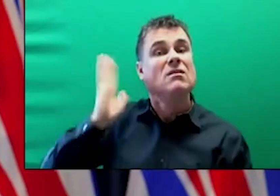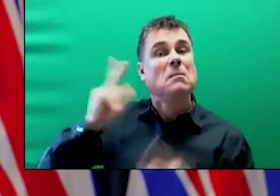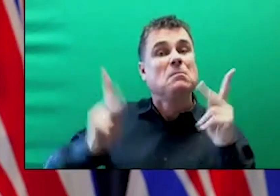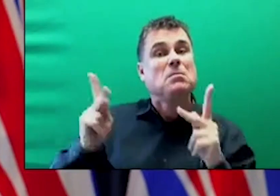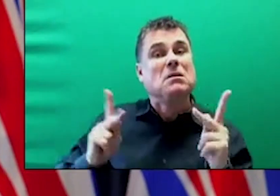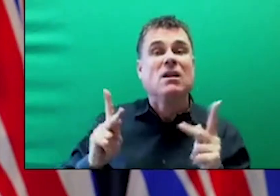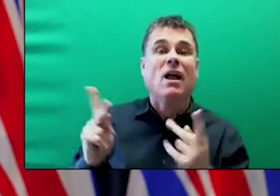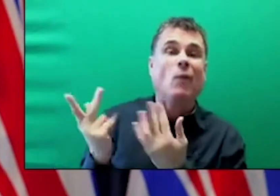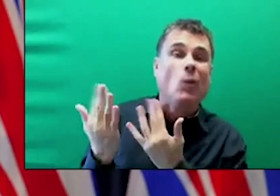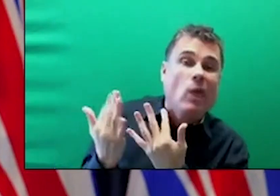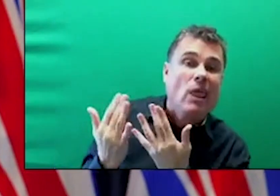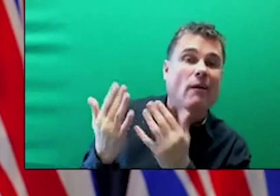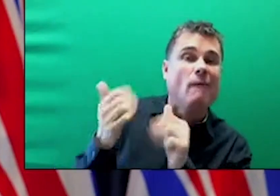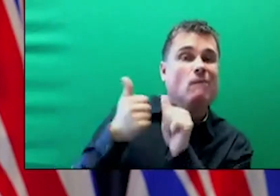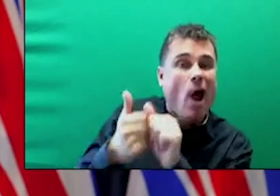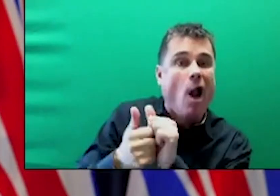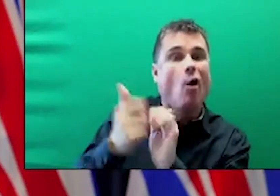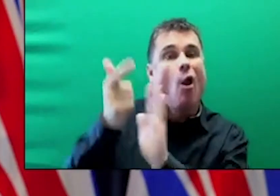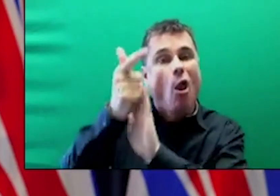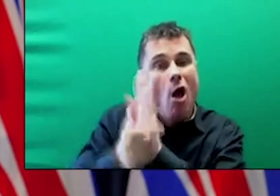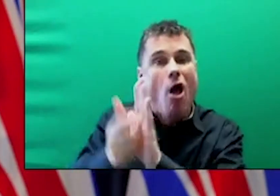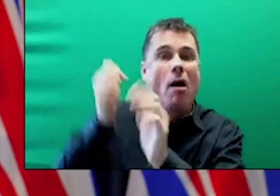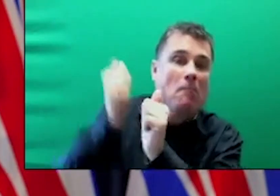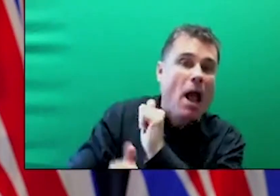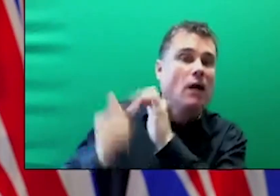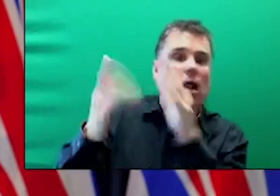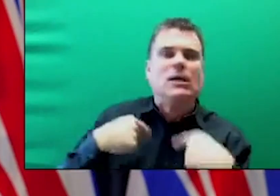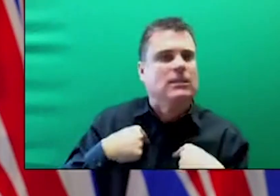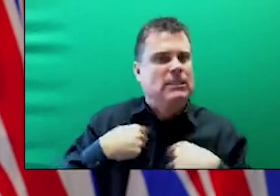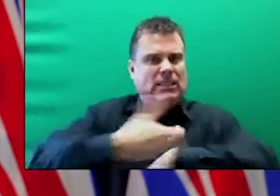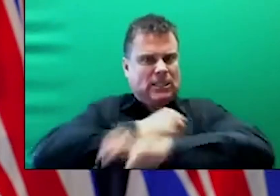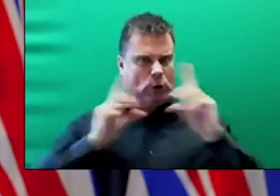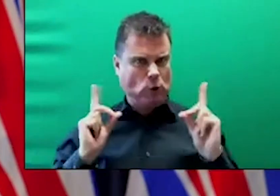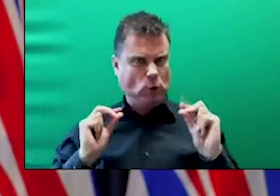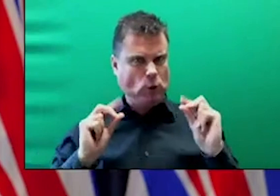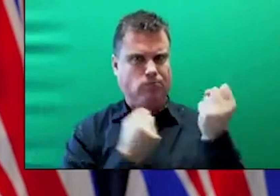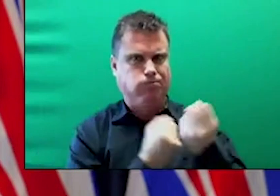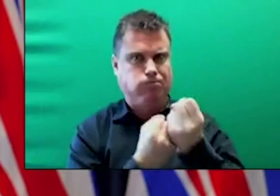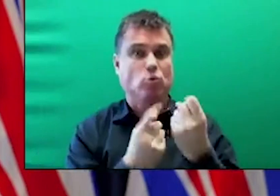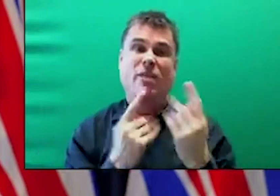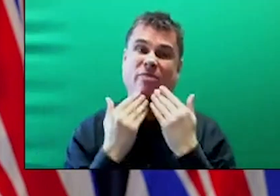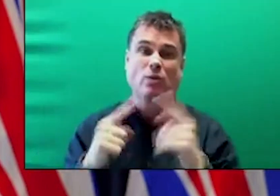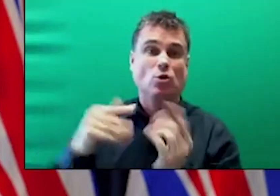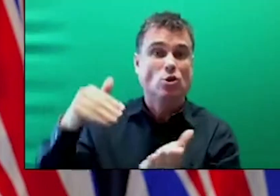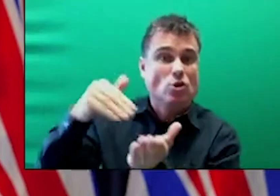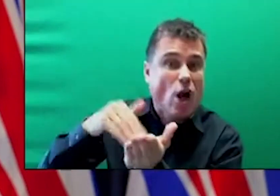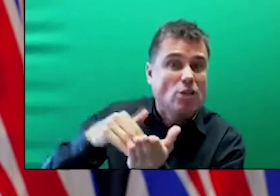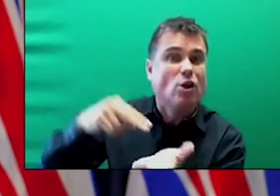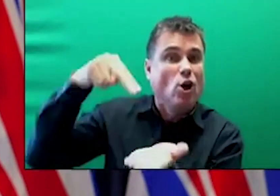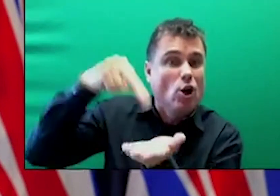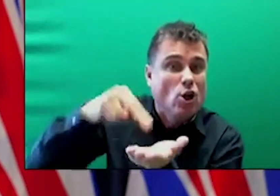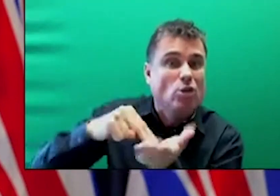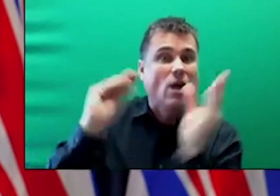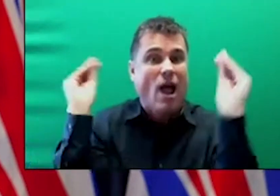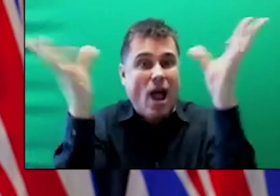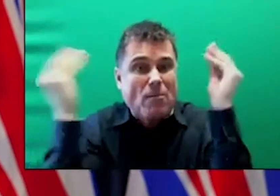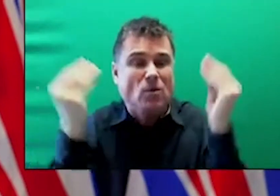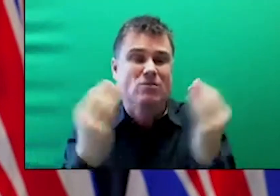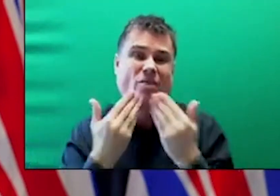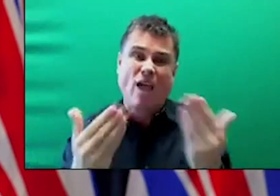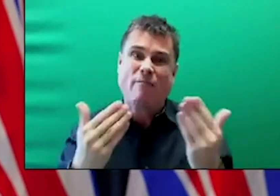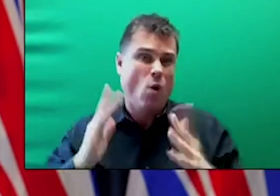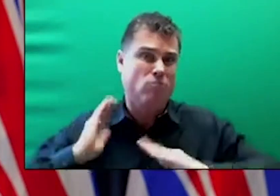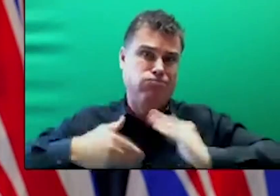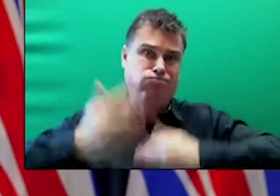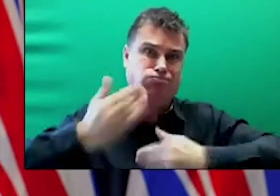at this point, I'd have to say, we've met the test, but there will be examples. I'm sure, Vaughn, you may have in your supplementary question, one of